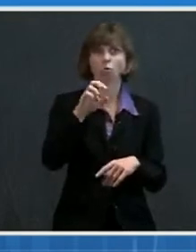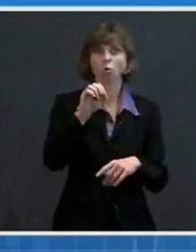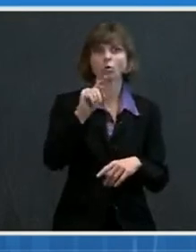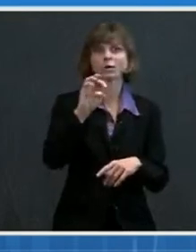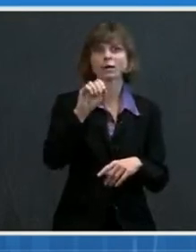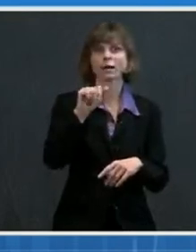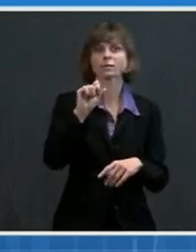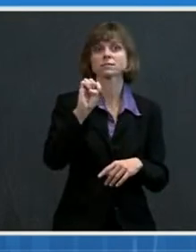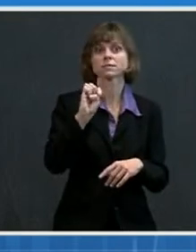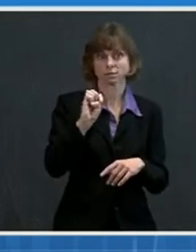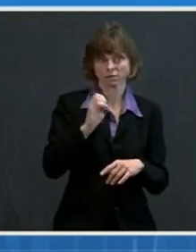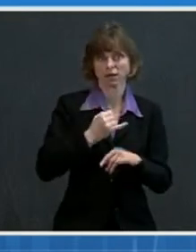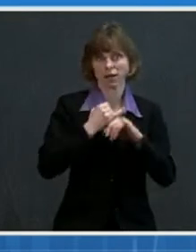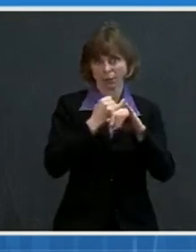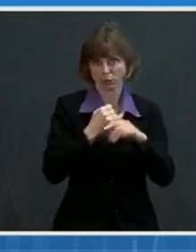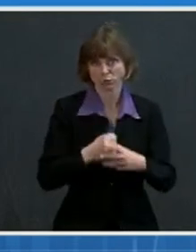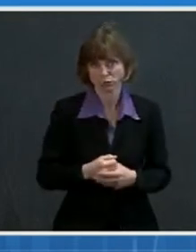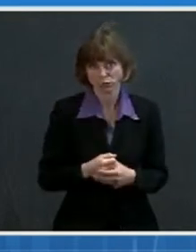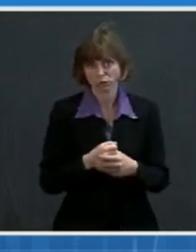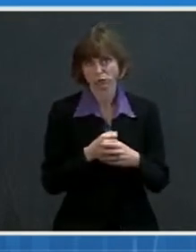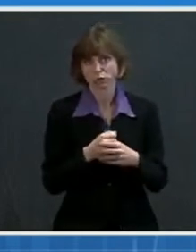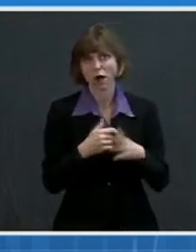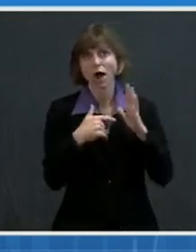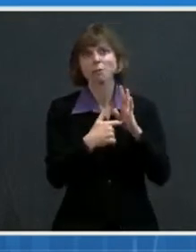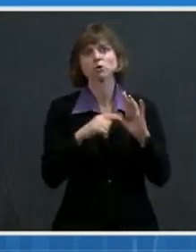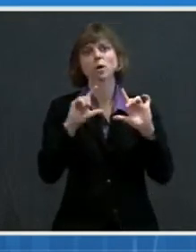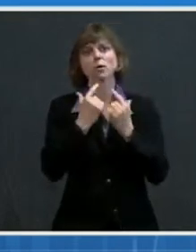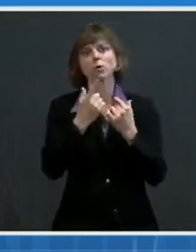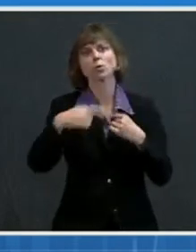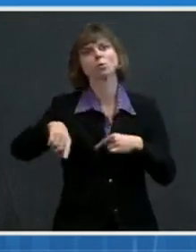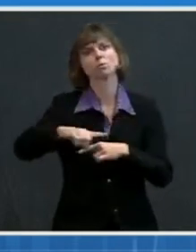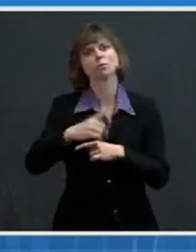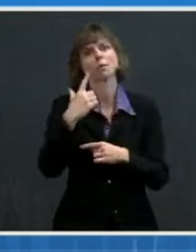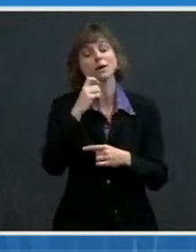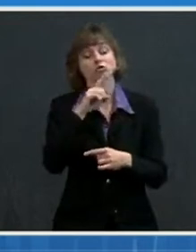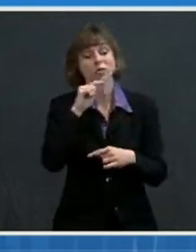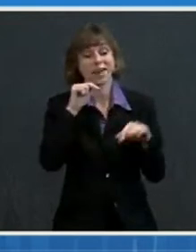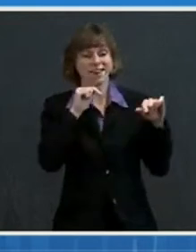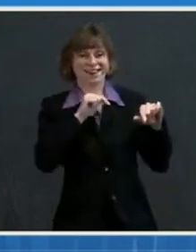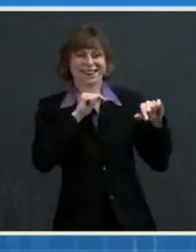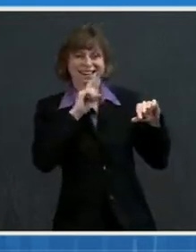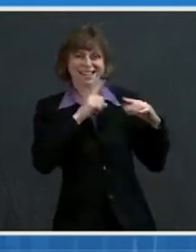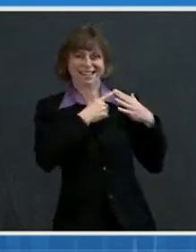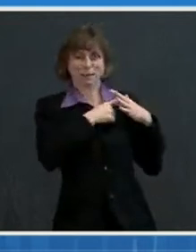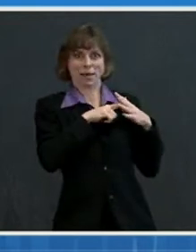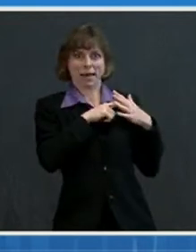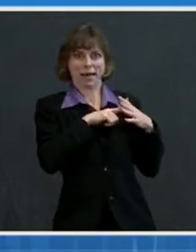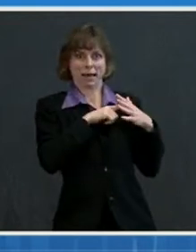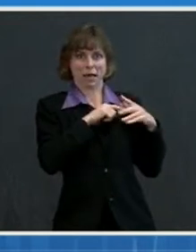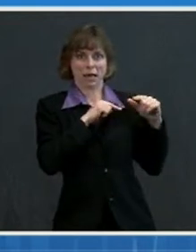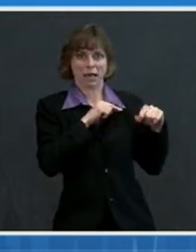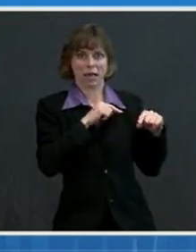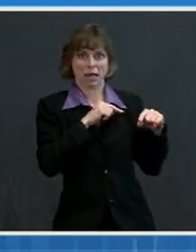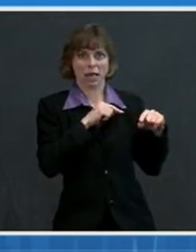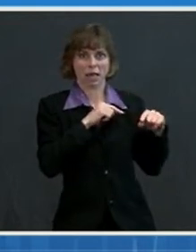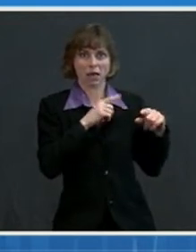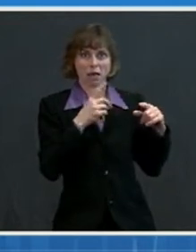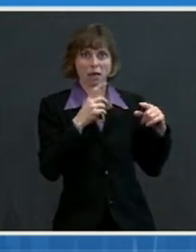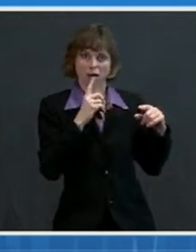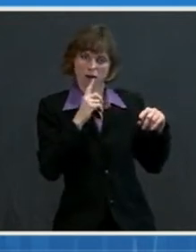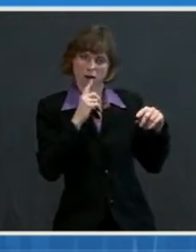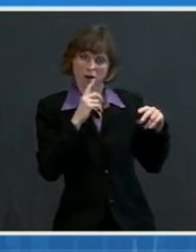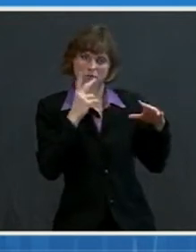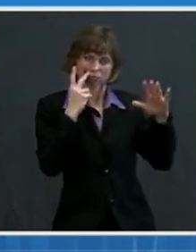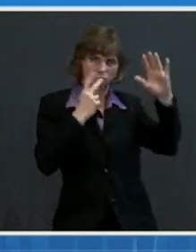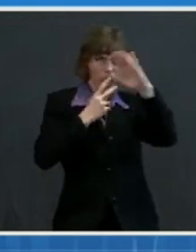I show this to the group because this is really the beginning of the phase of looking in a strategic